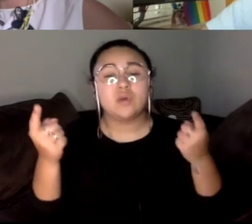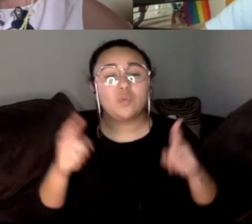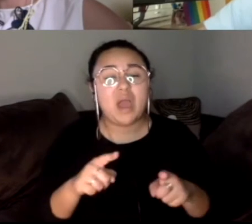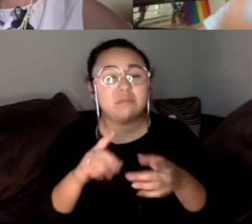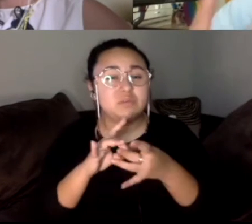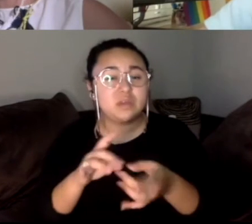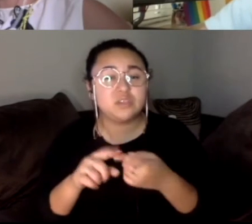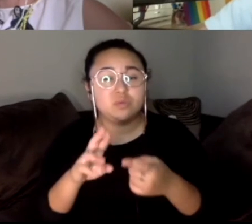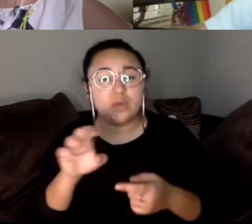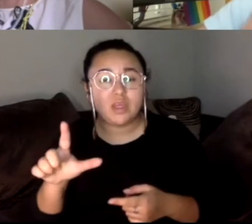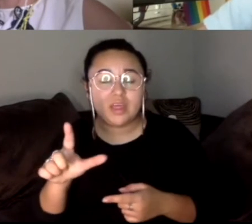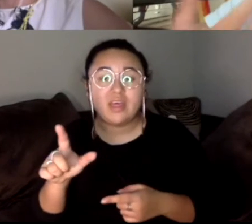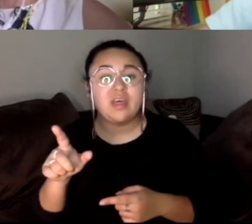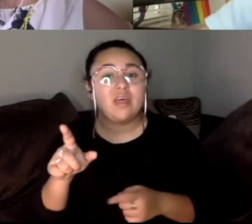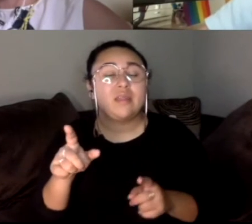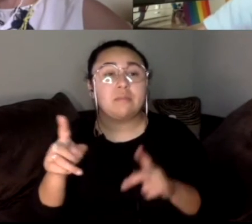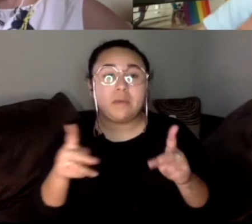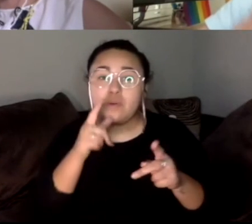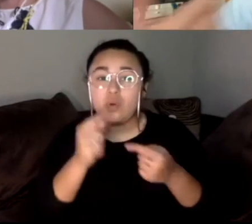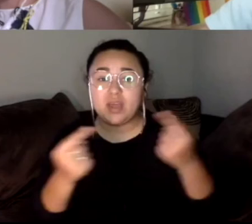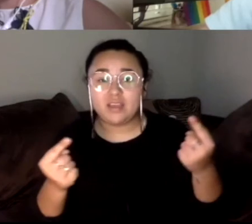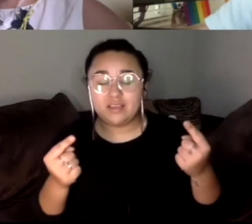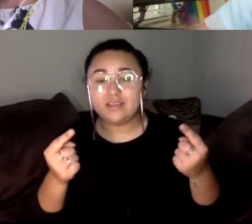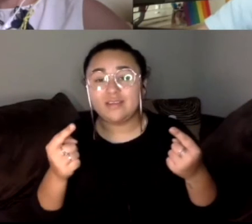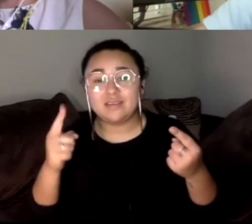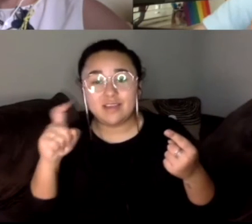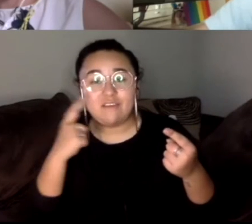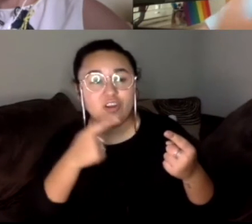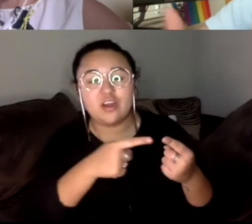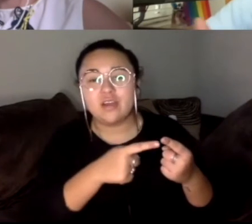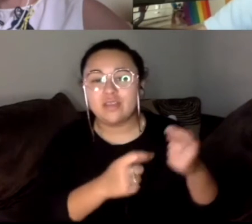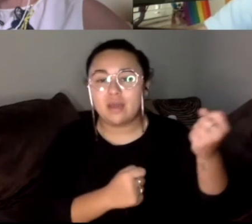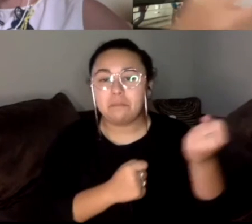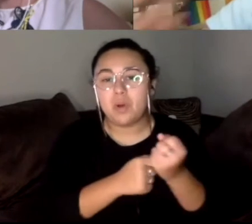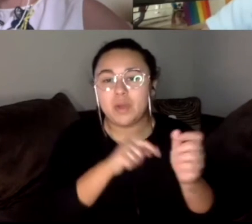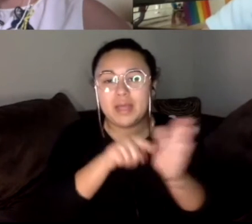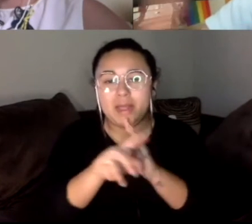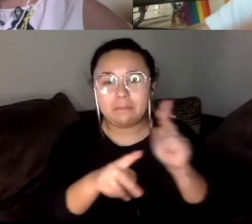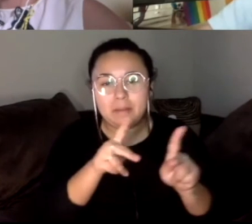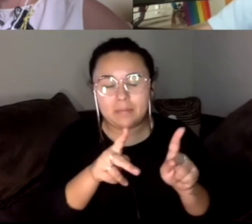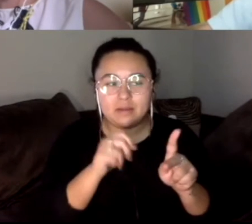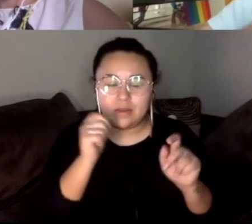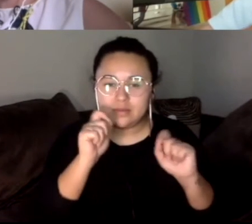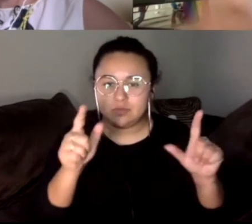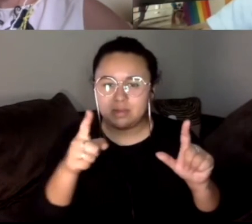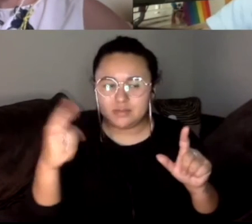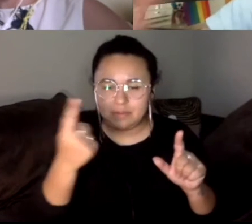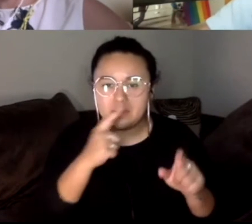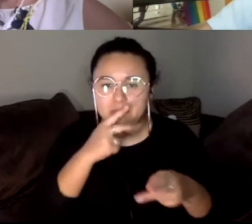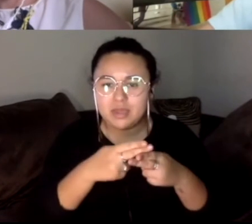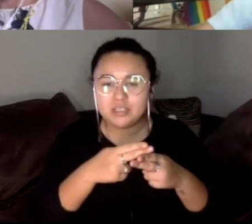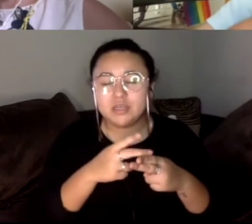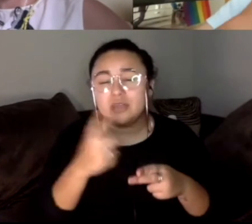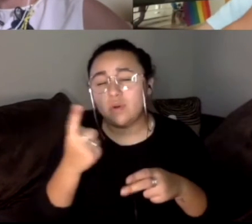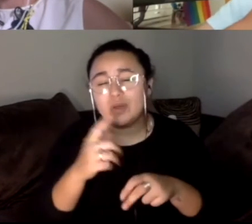also very pro death penalty and killing more people in the judicial system. So it's not a surprise they bring that up. But that was always an early gripe